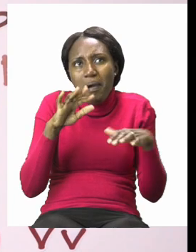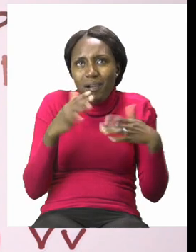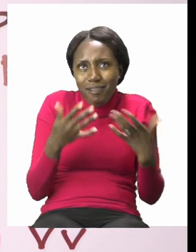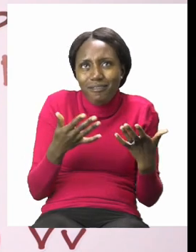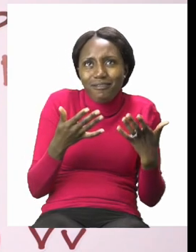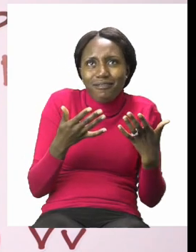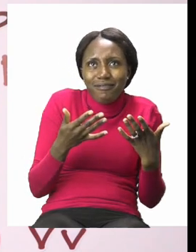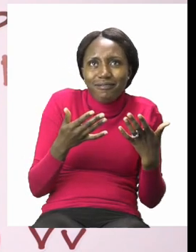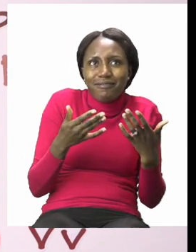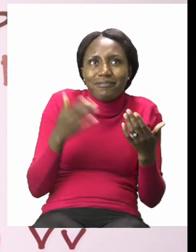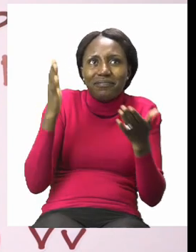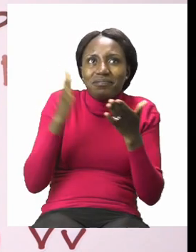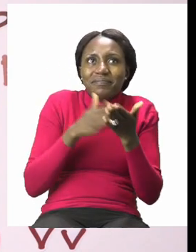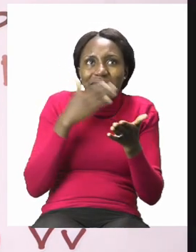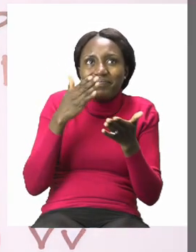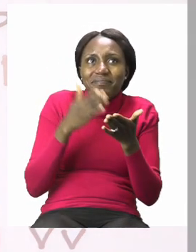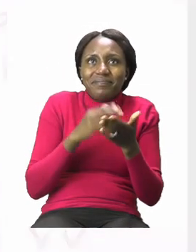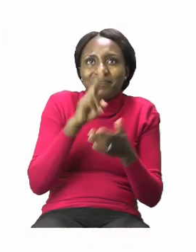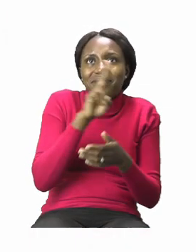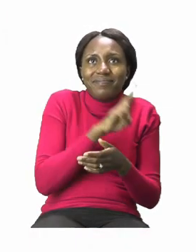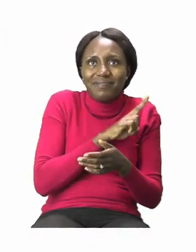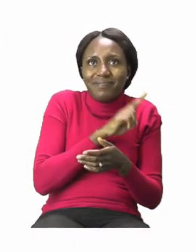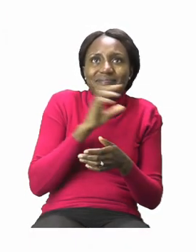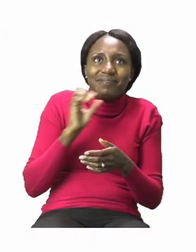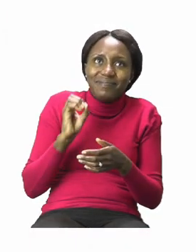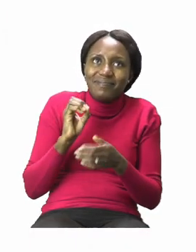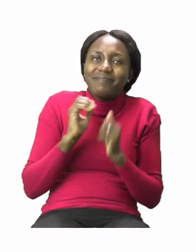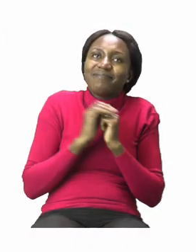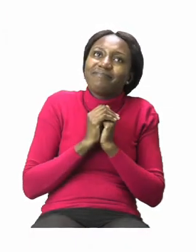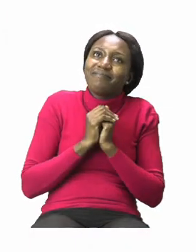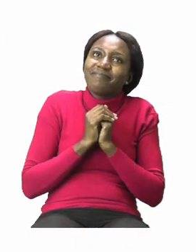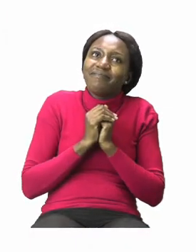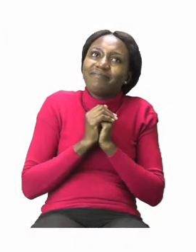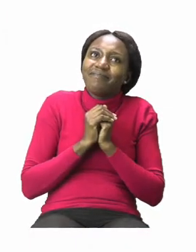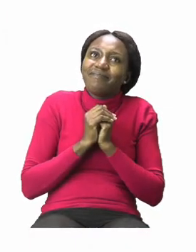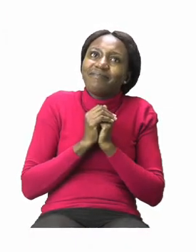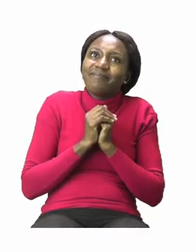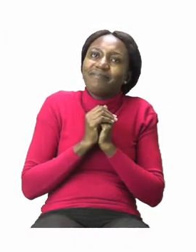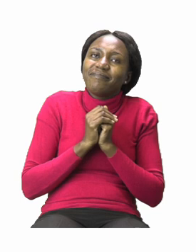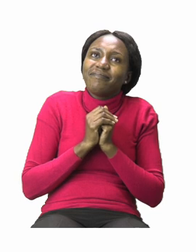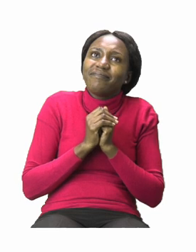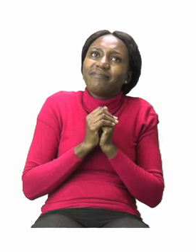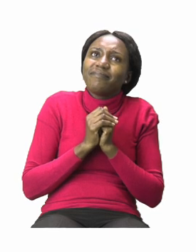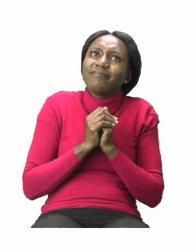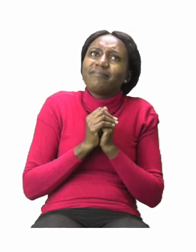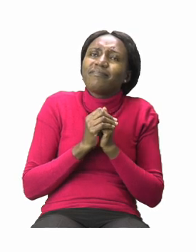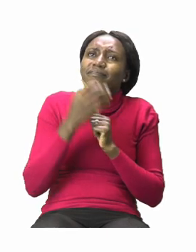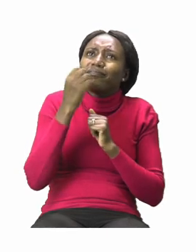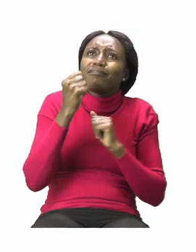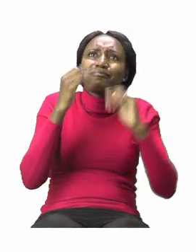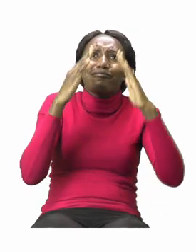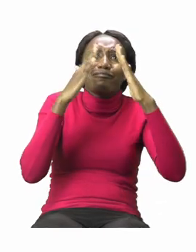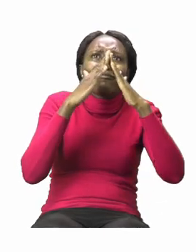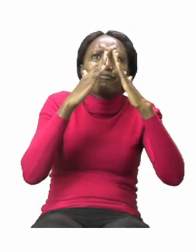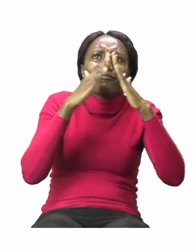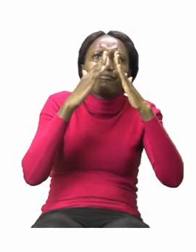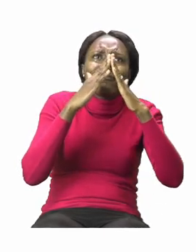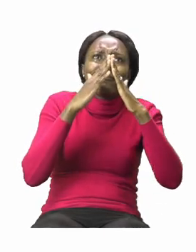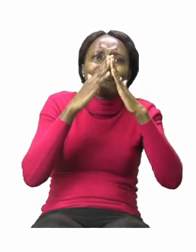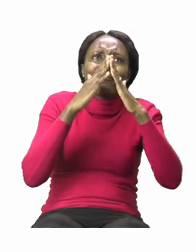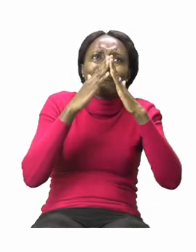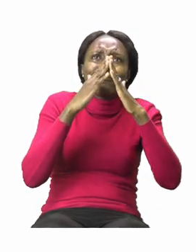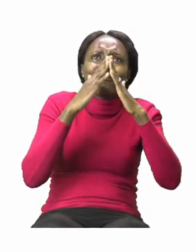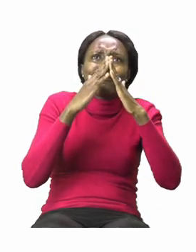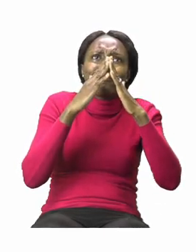On page 20. On page 20 we have houses. Now you can see that our